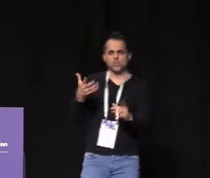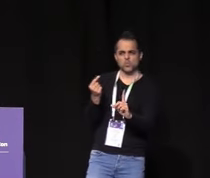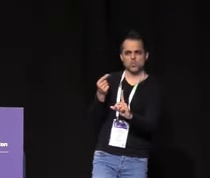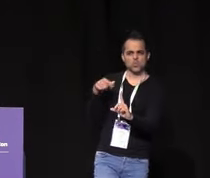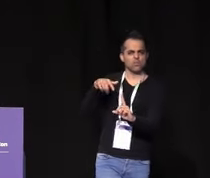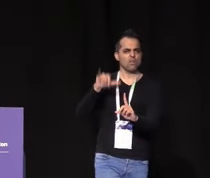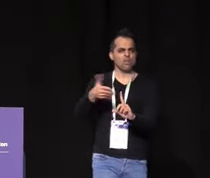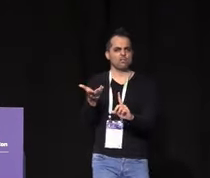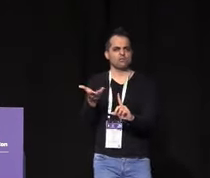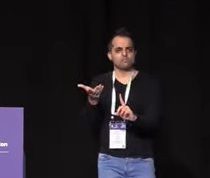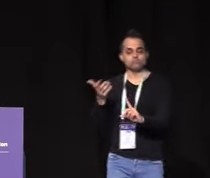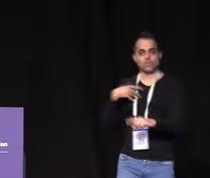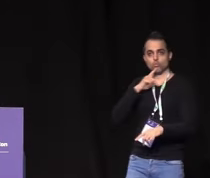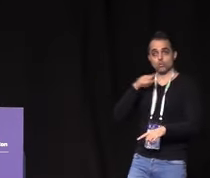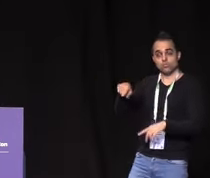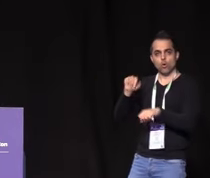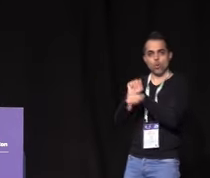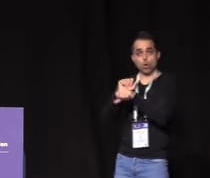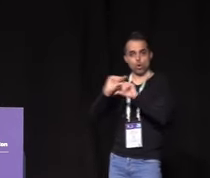What is the Deaf and Hard of Hearing Working Group?